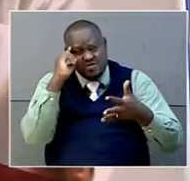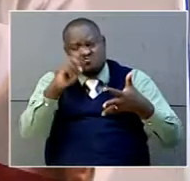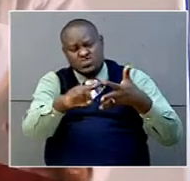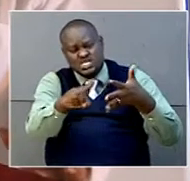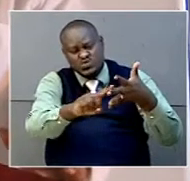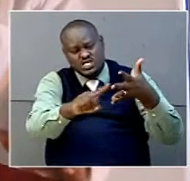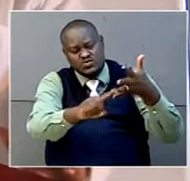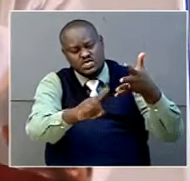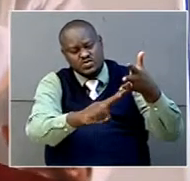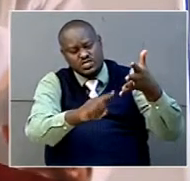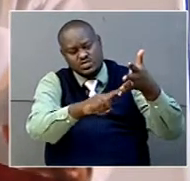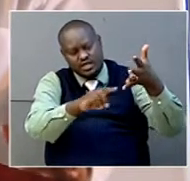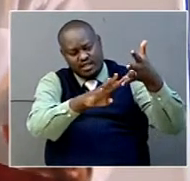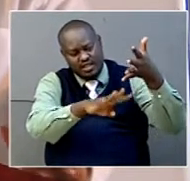that,